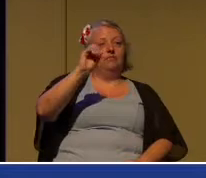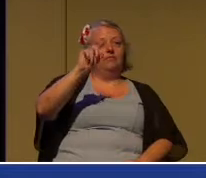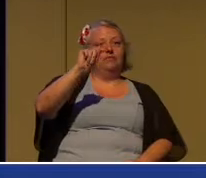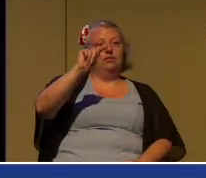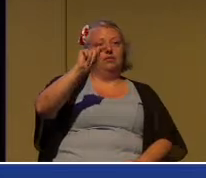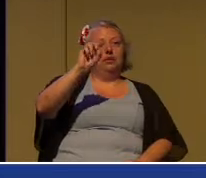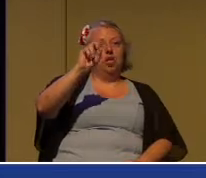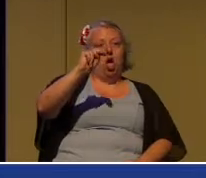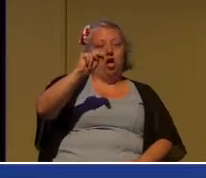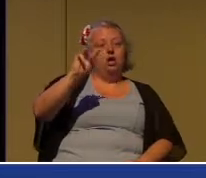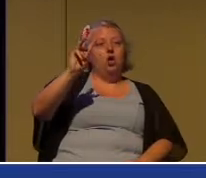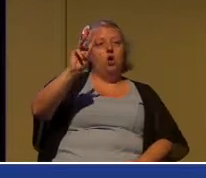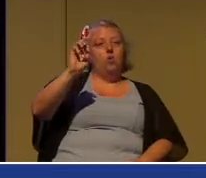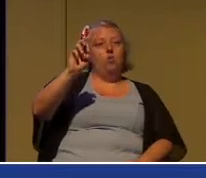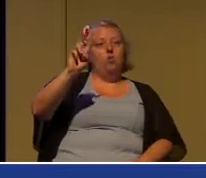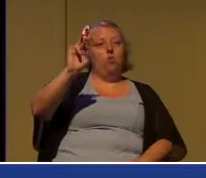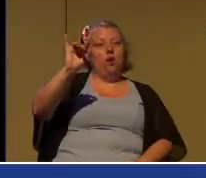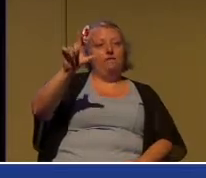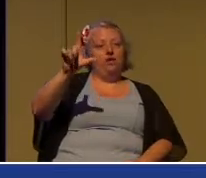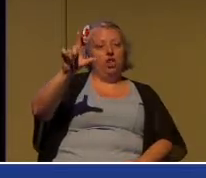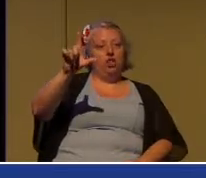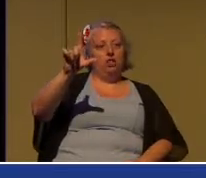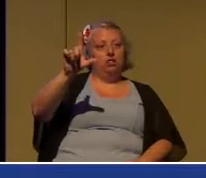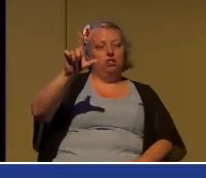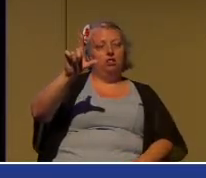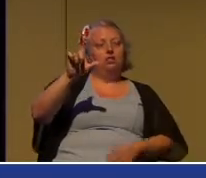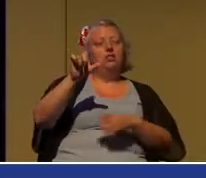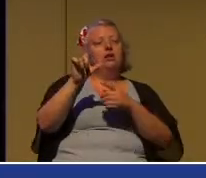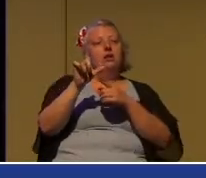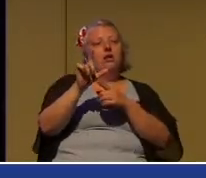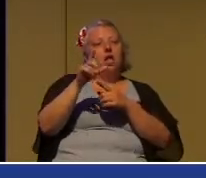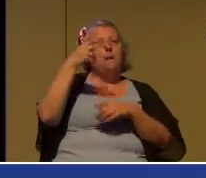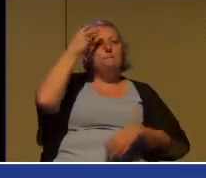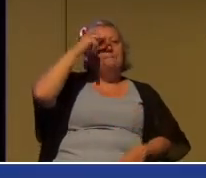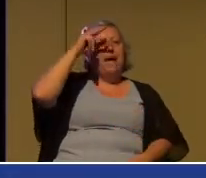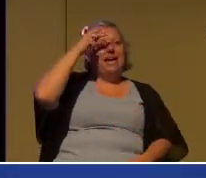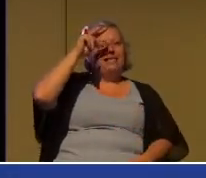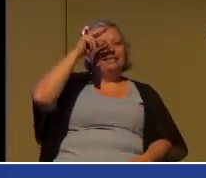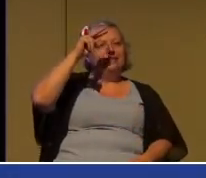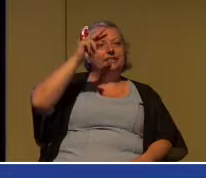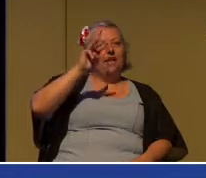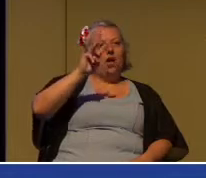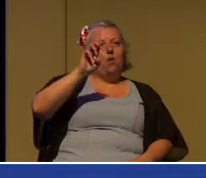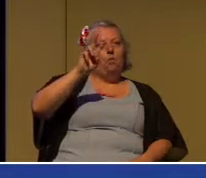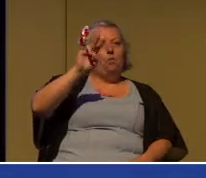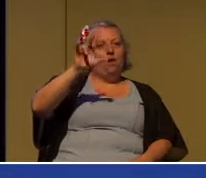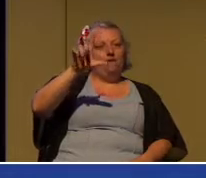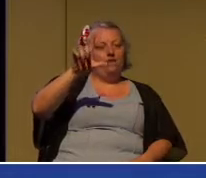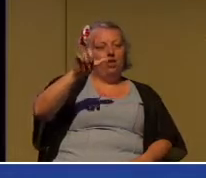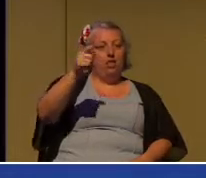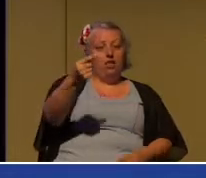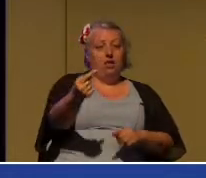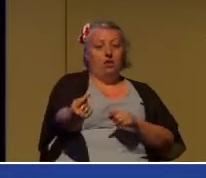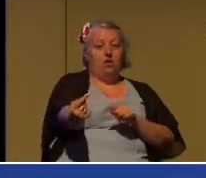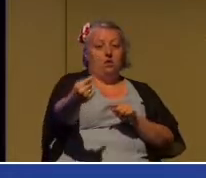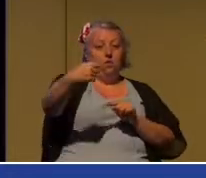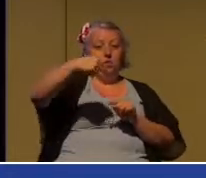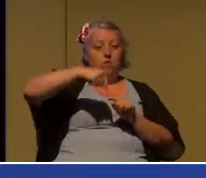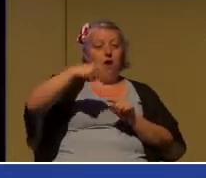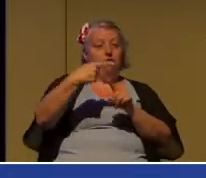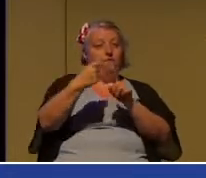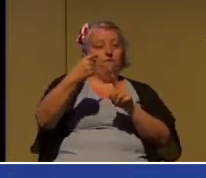bull weevil. Crossed over from Texas into the American South. Killed